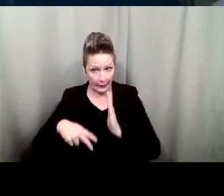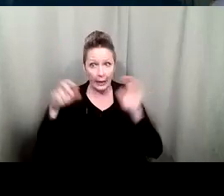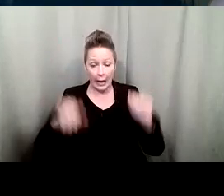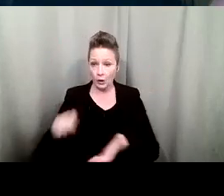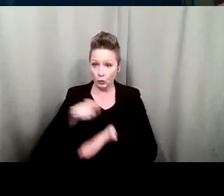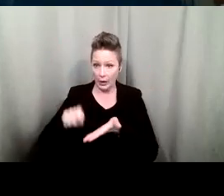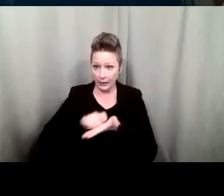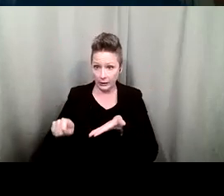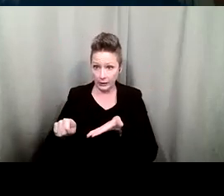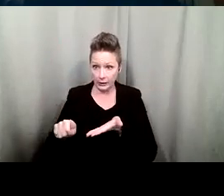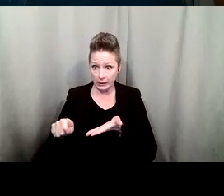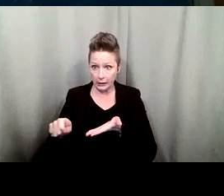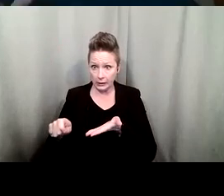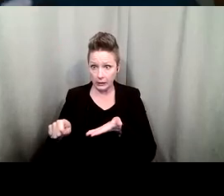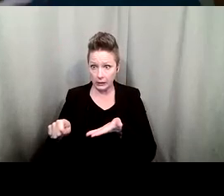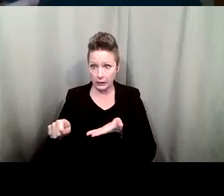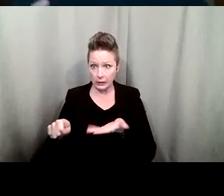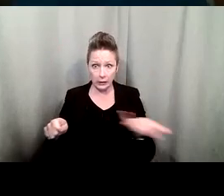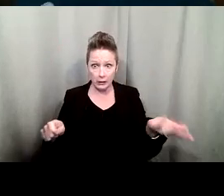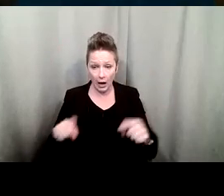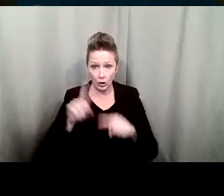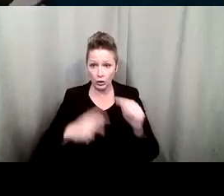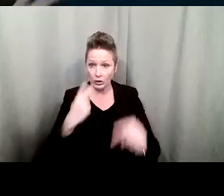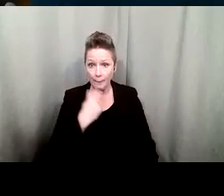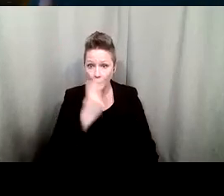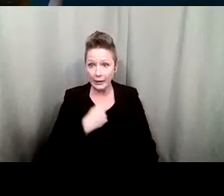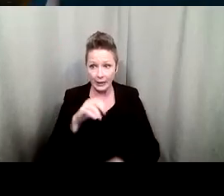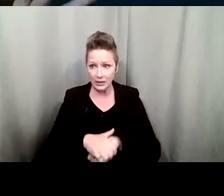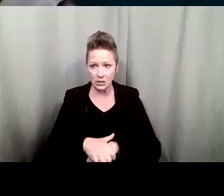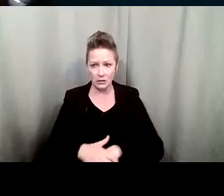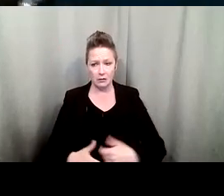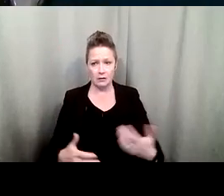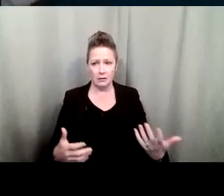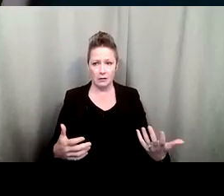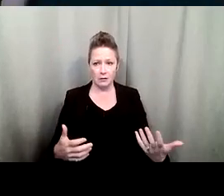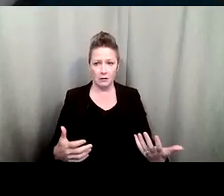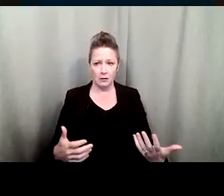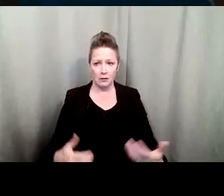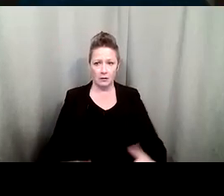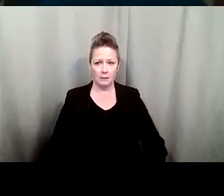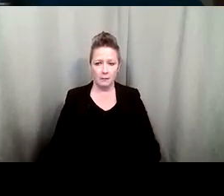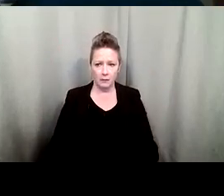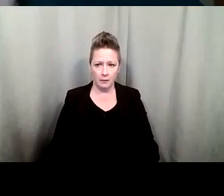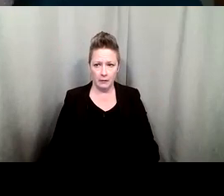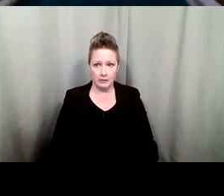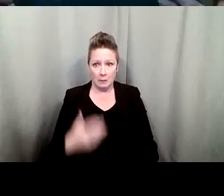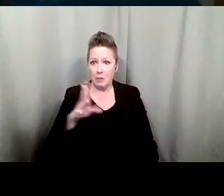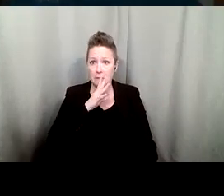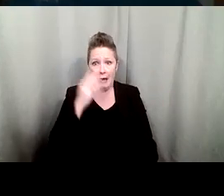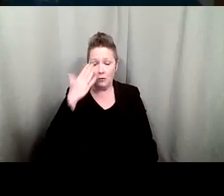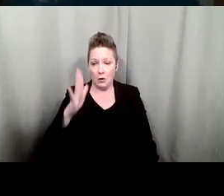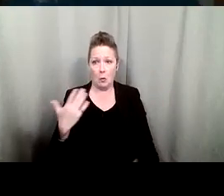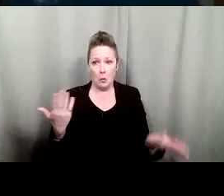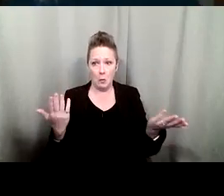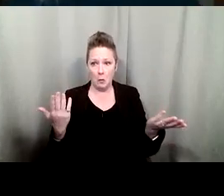but i couldn't lip read english i don't know so what do i